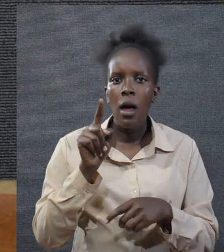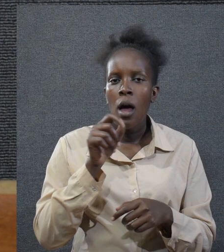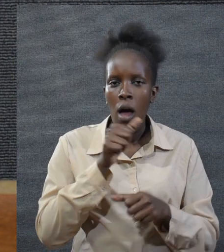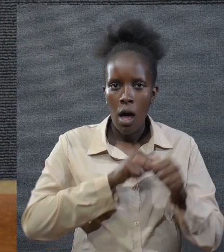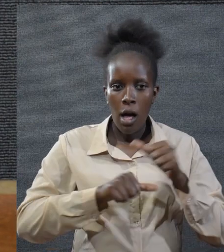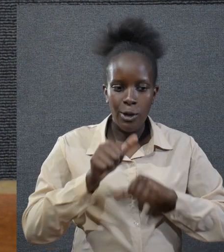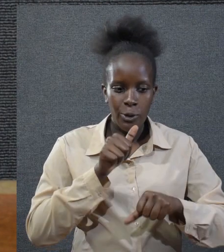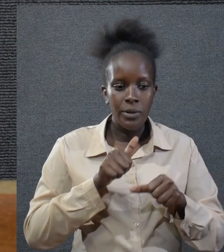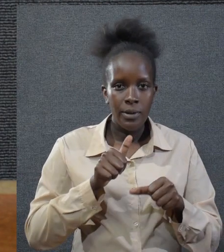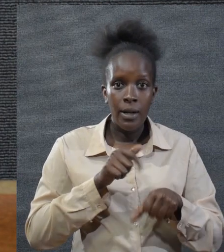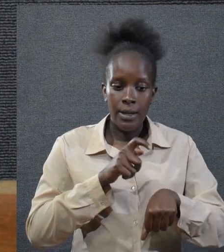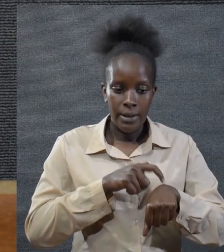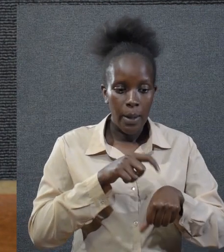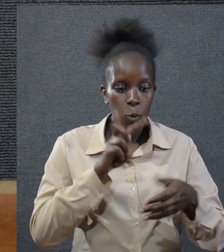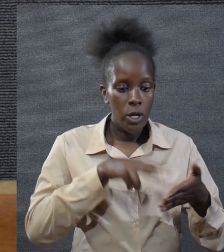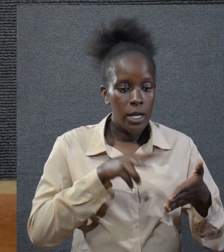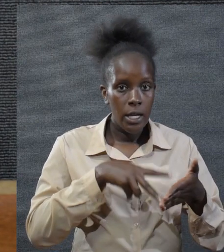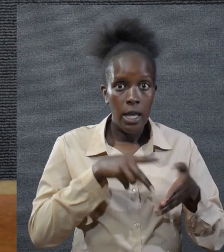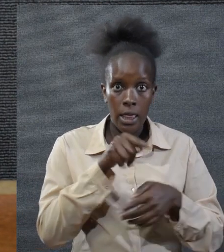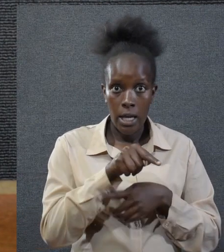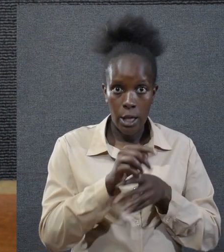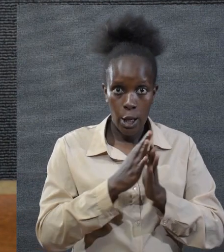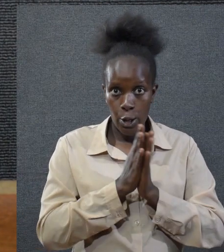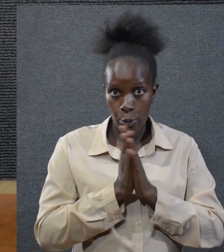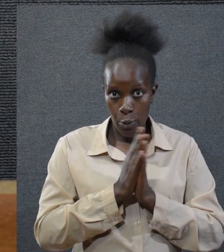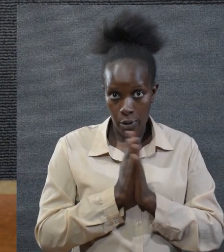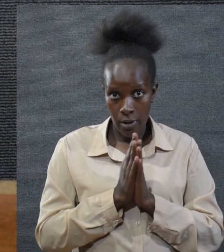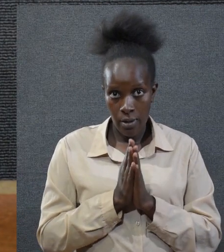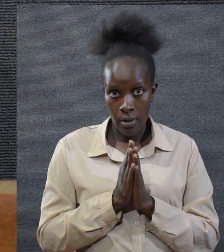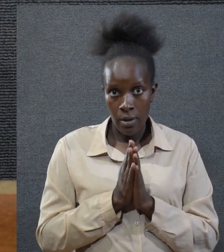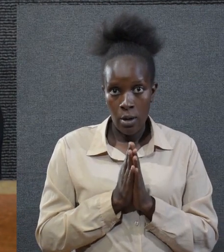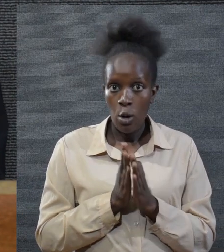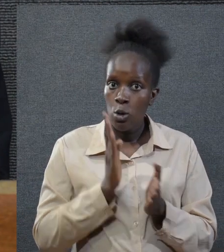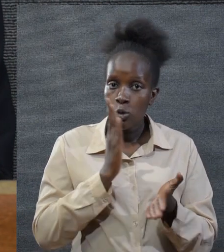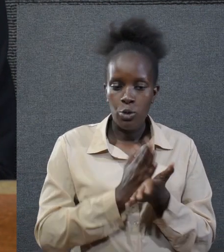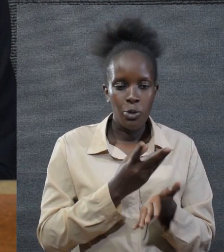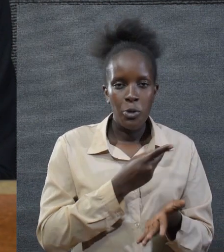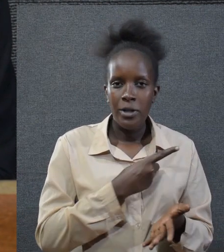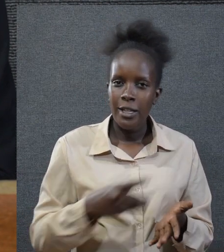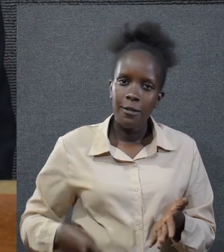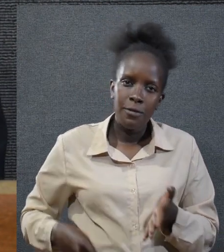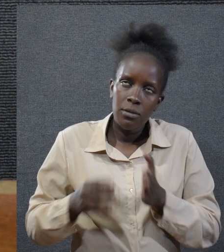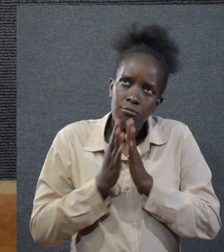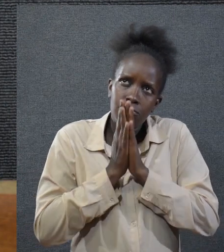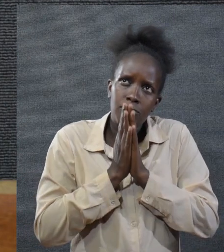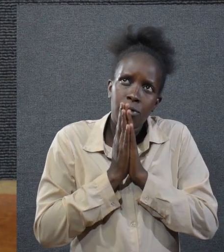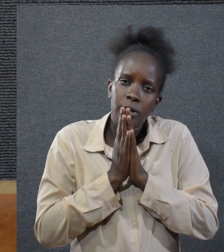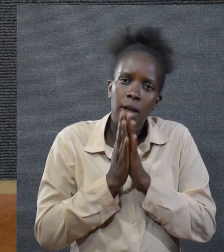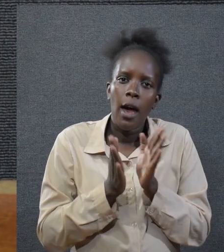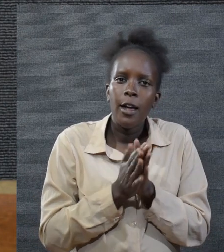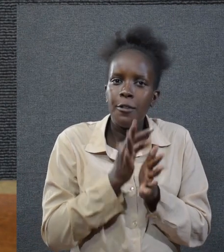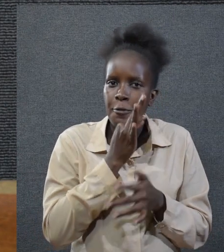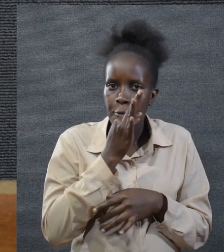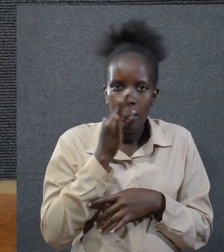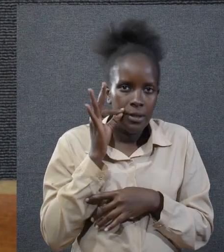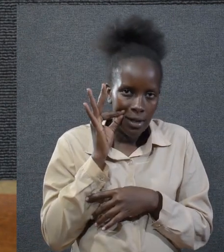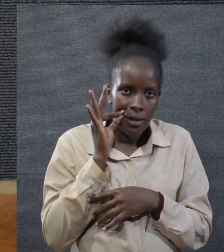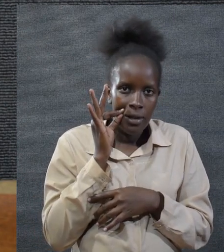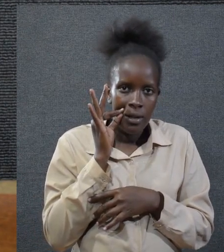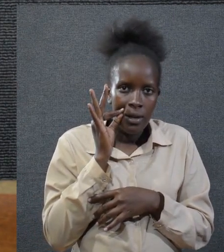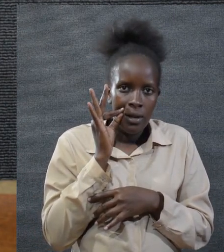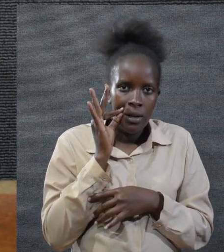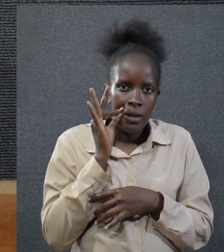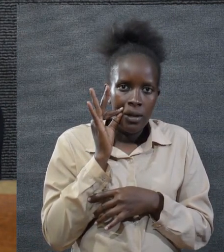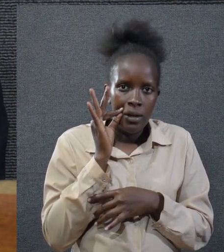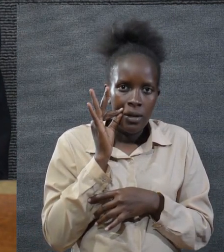his action as we read that story. Though David prayed and